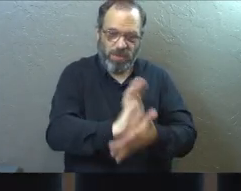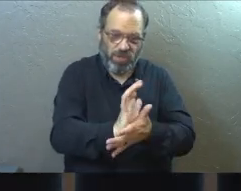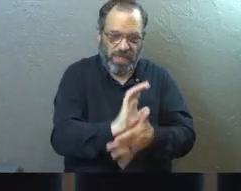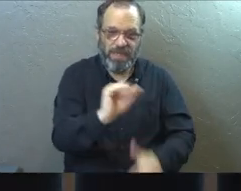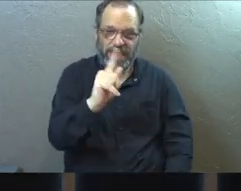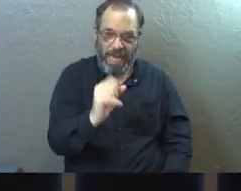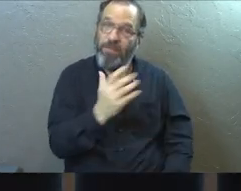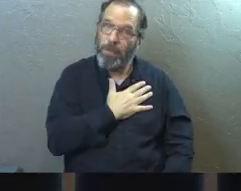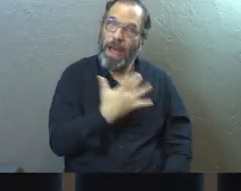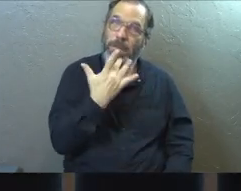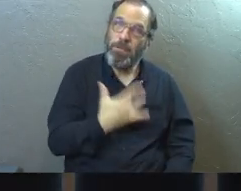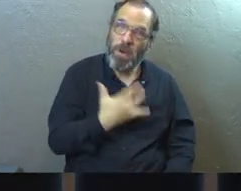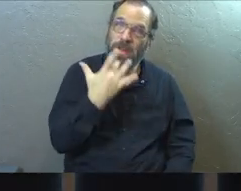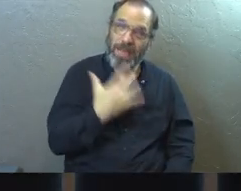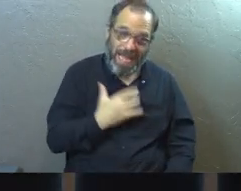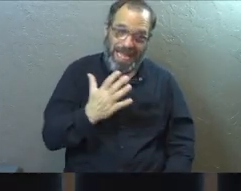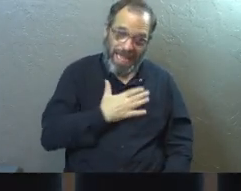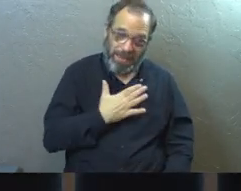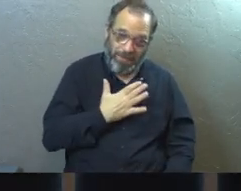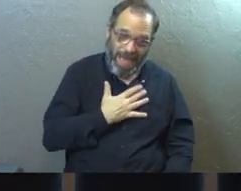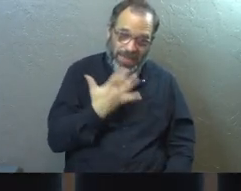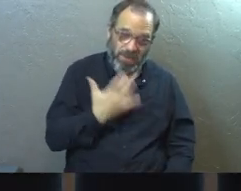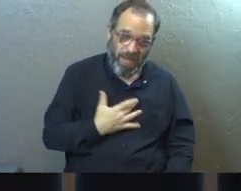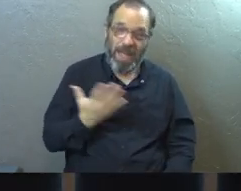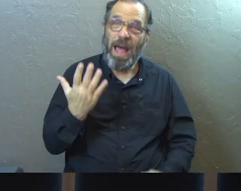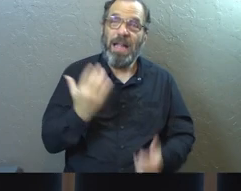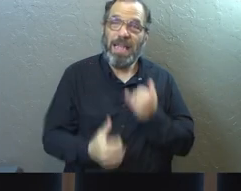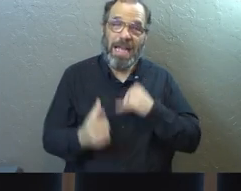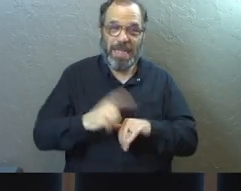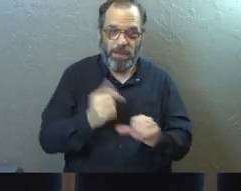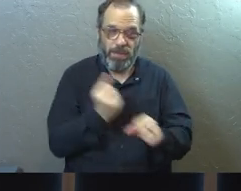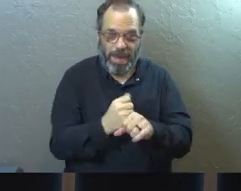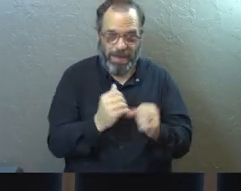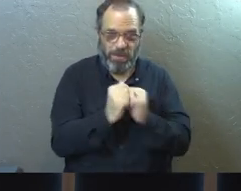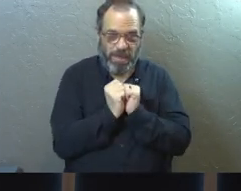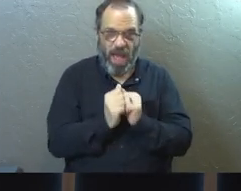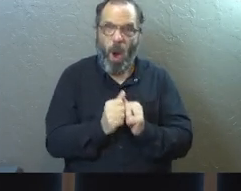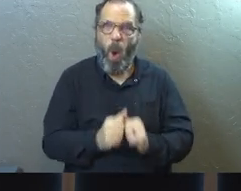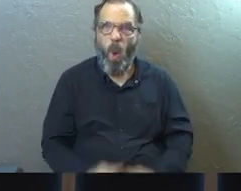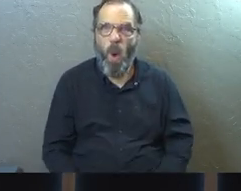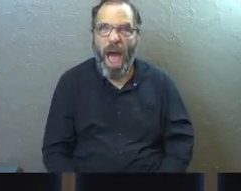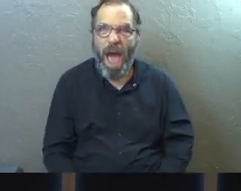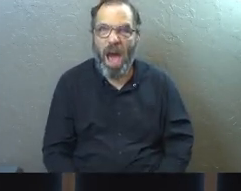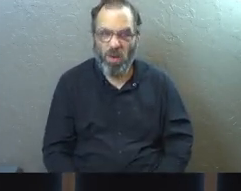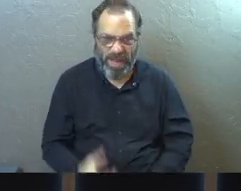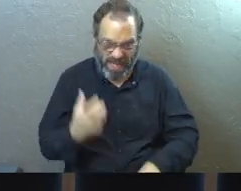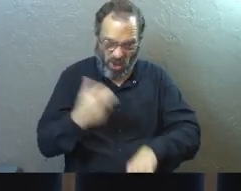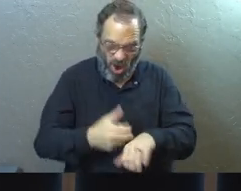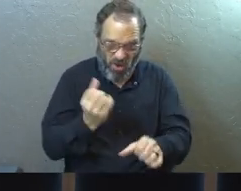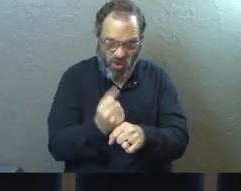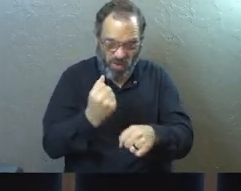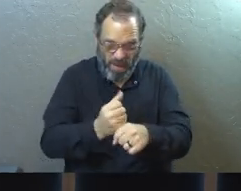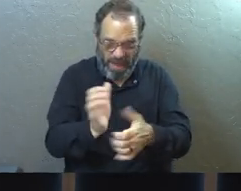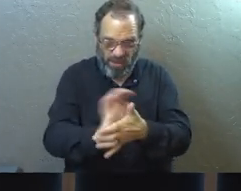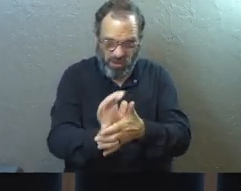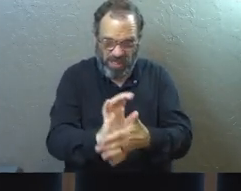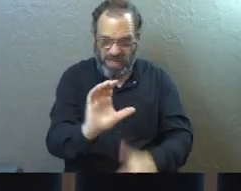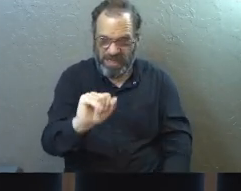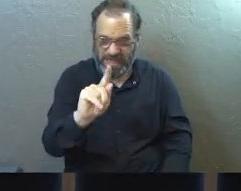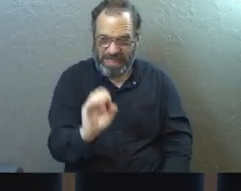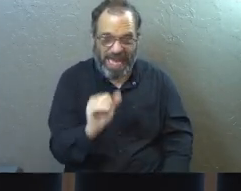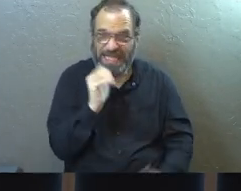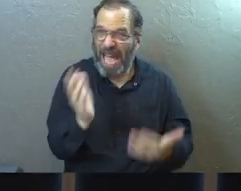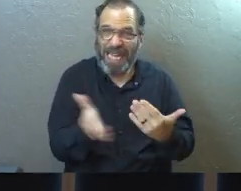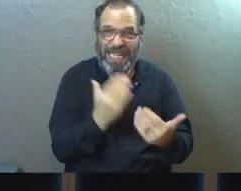cheesecake for my birthday. Because she knows that's my cake. And then this last time we made it together and I realized how hard it is to make cheesecake. That's not an easy